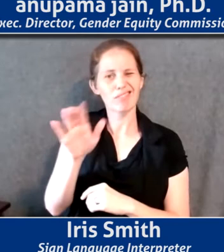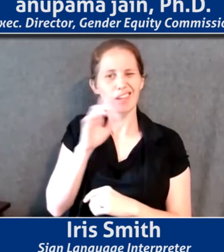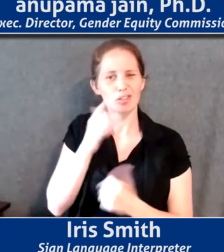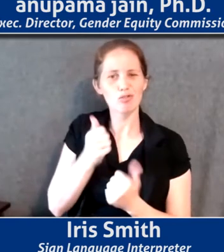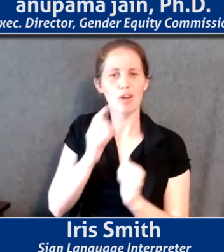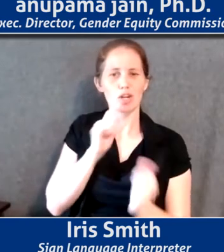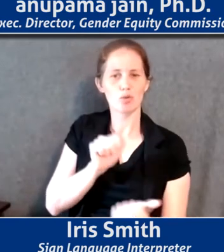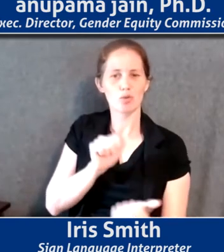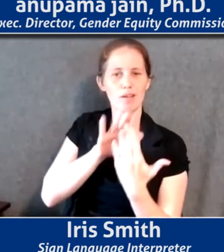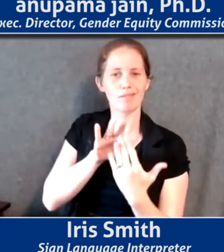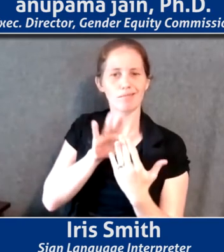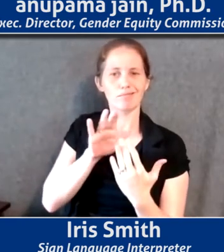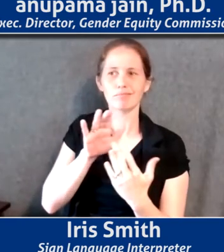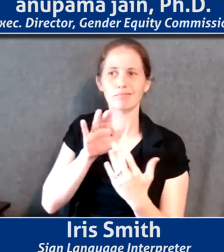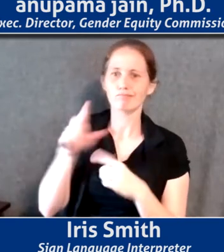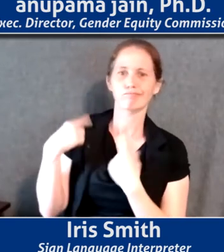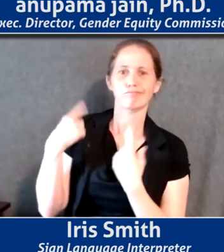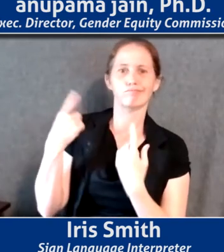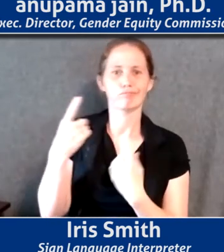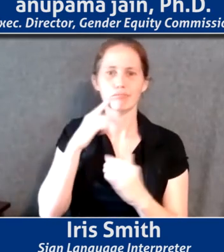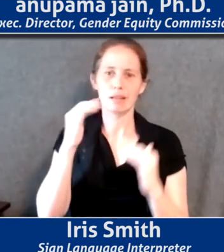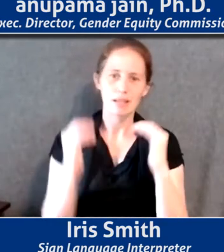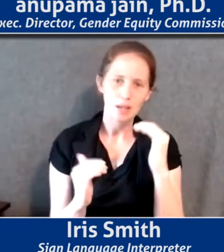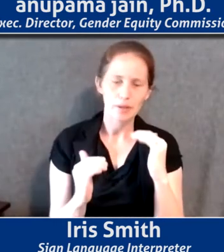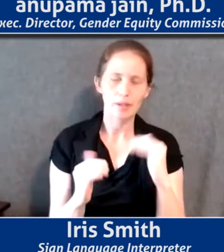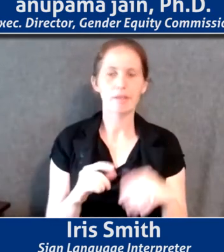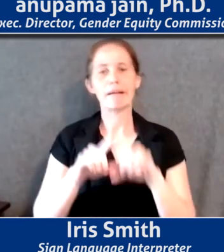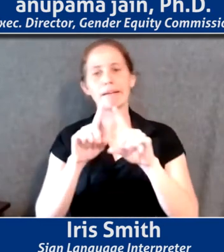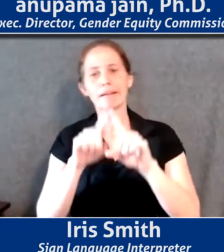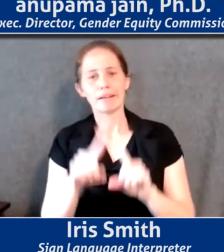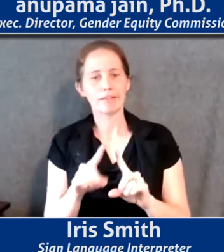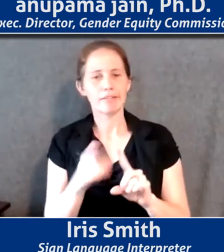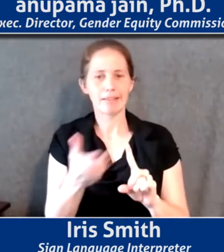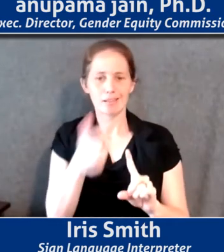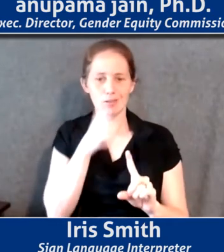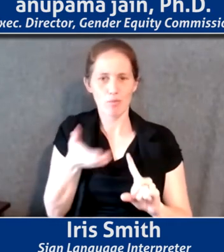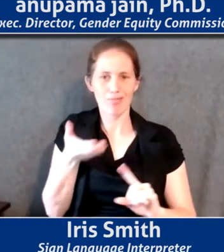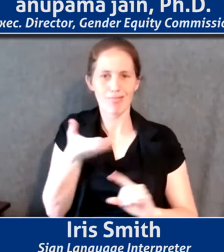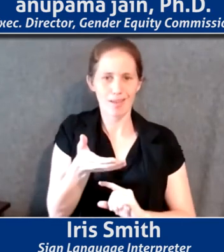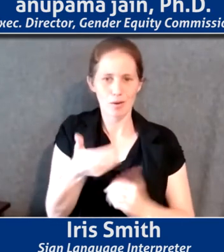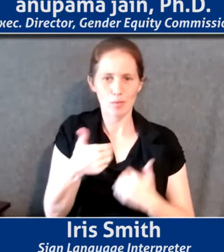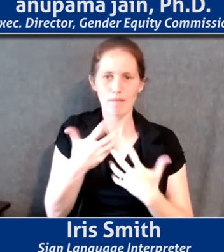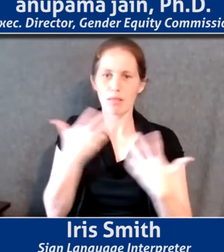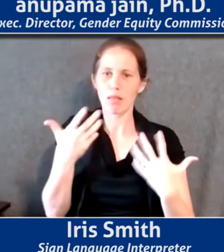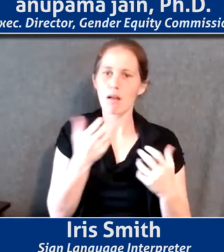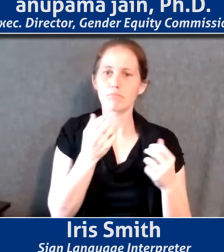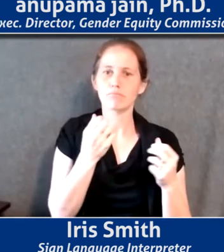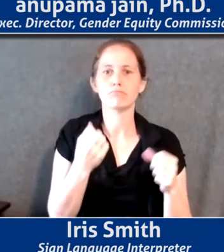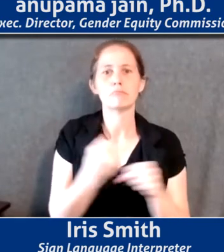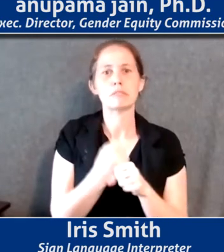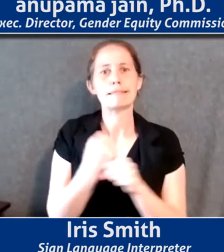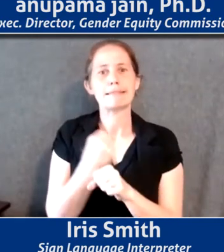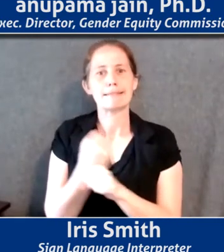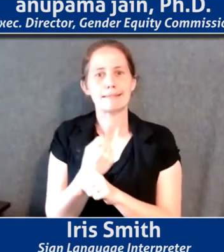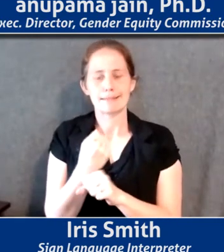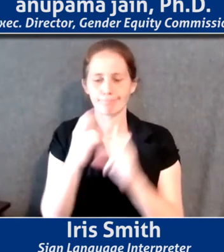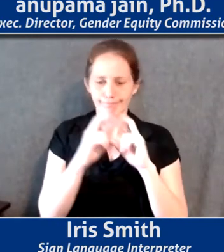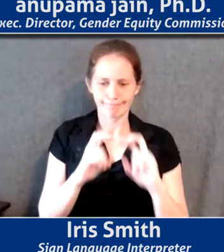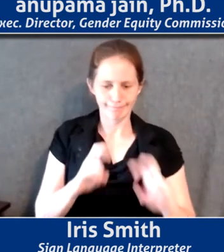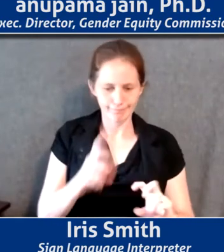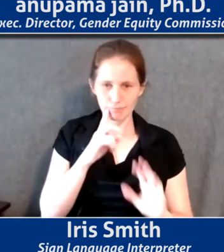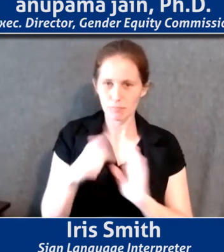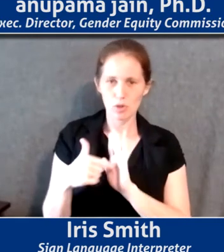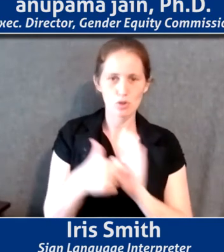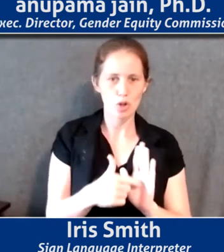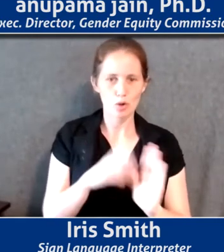inequities, the legacies of which are very much present. We have a lot of statistical analysis that shows us in